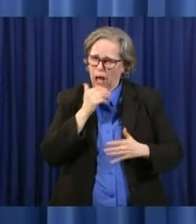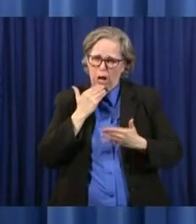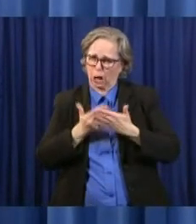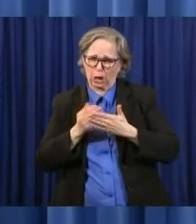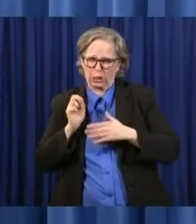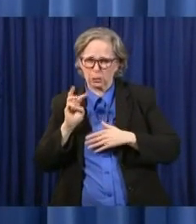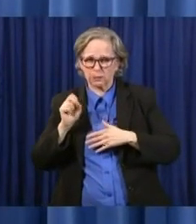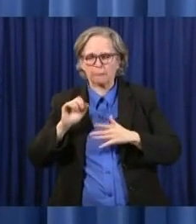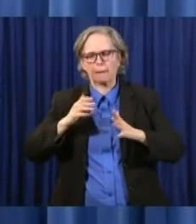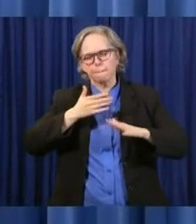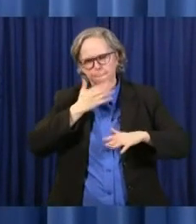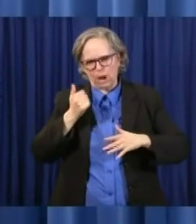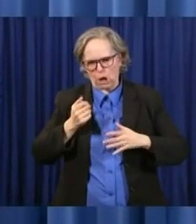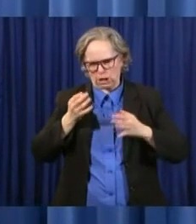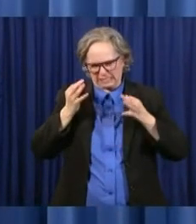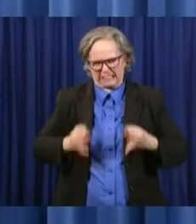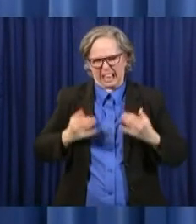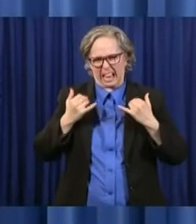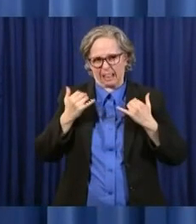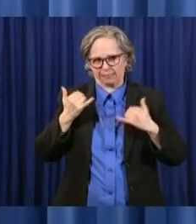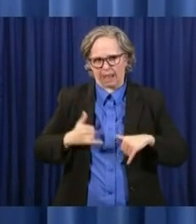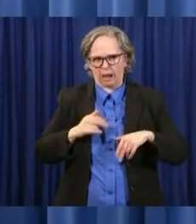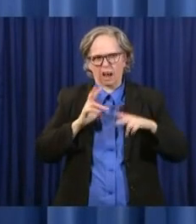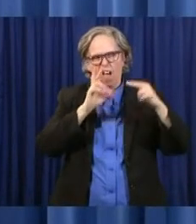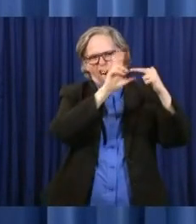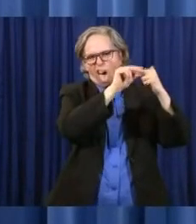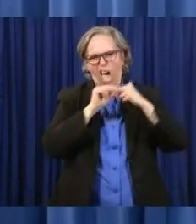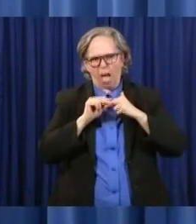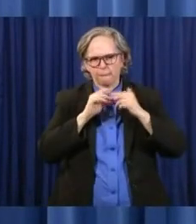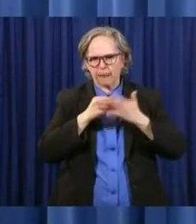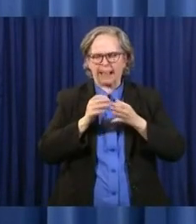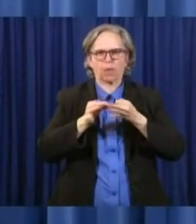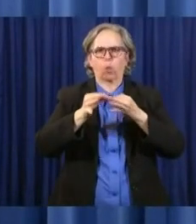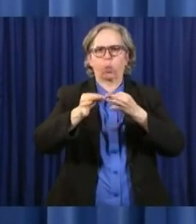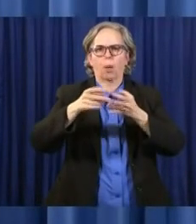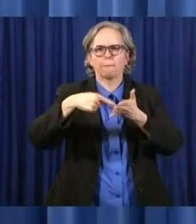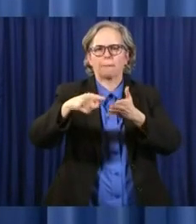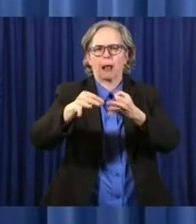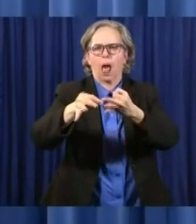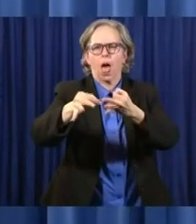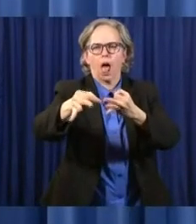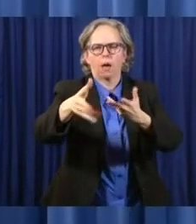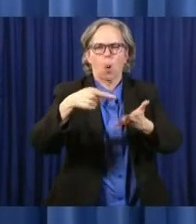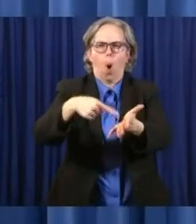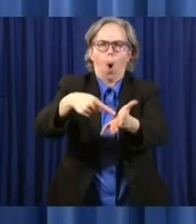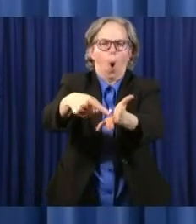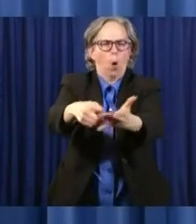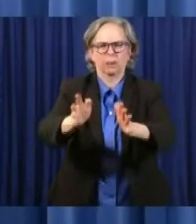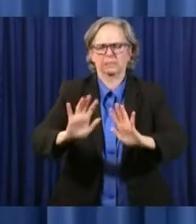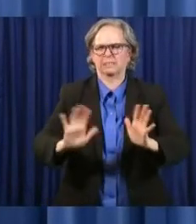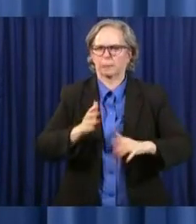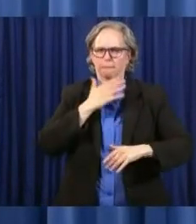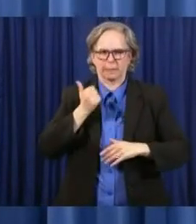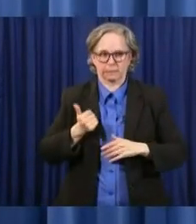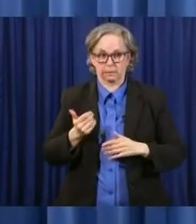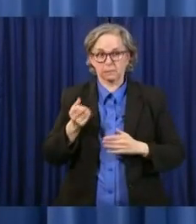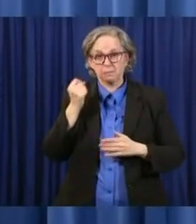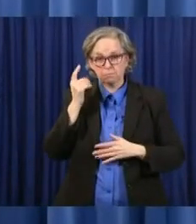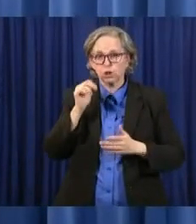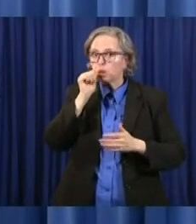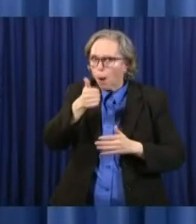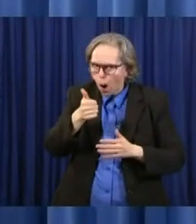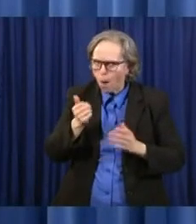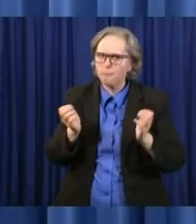for schools and better for everyone in the long run. But Kim Mernick's tomorrow can give you the exact